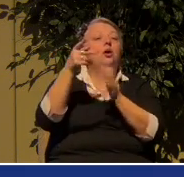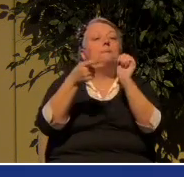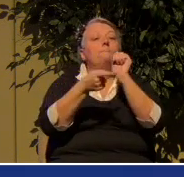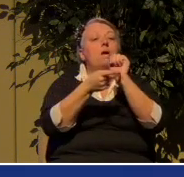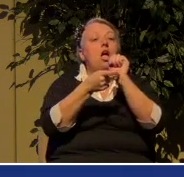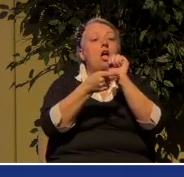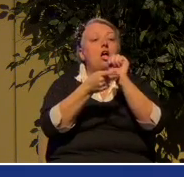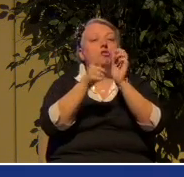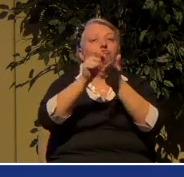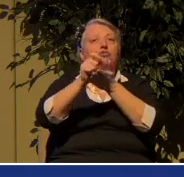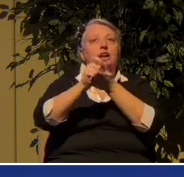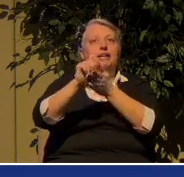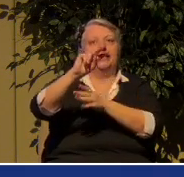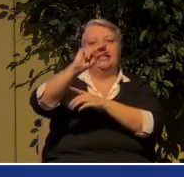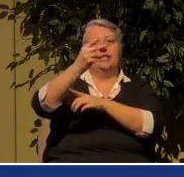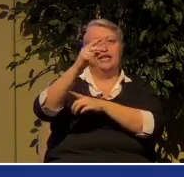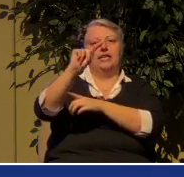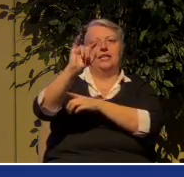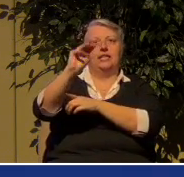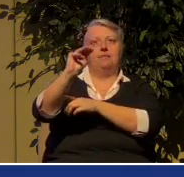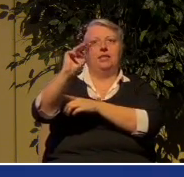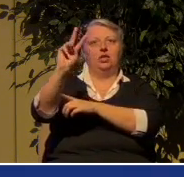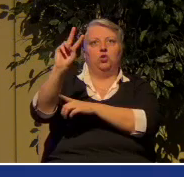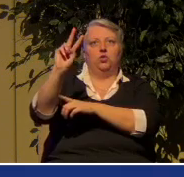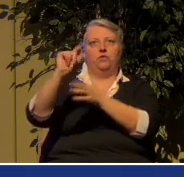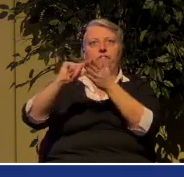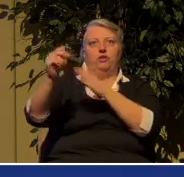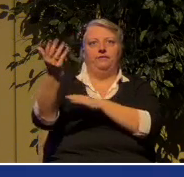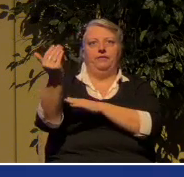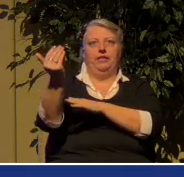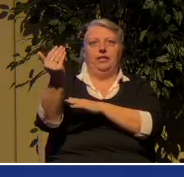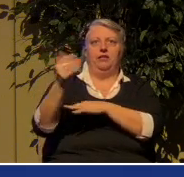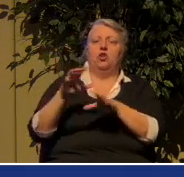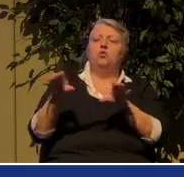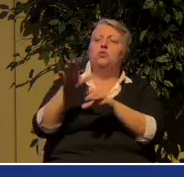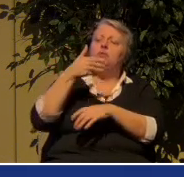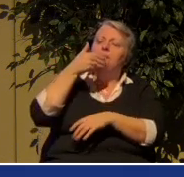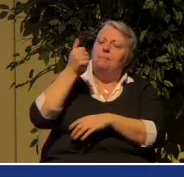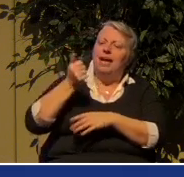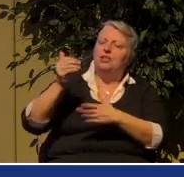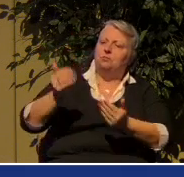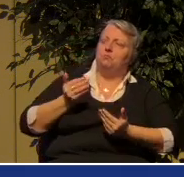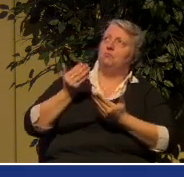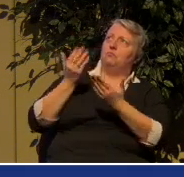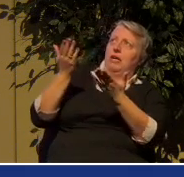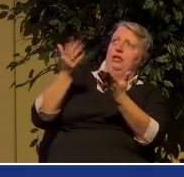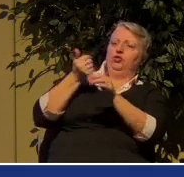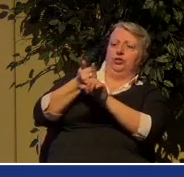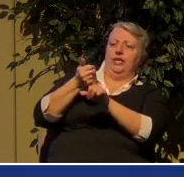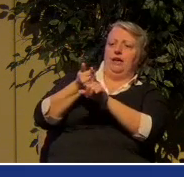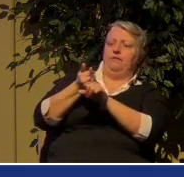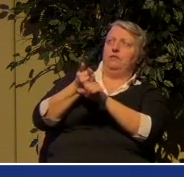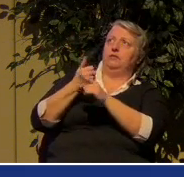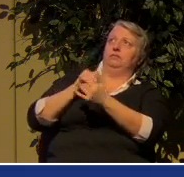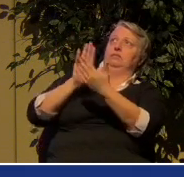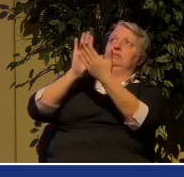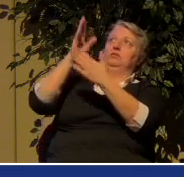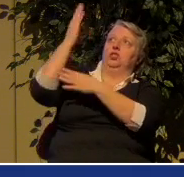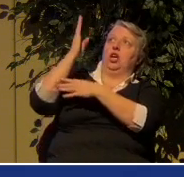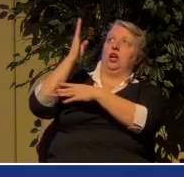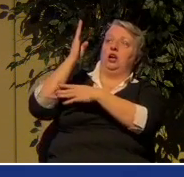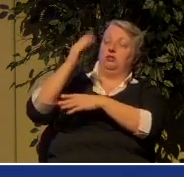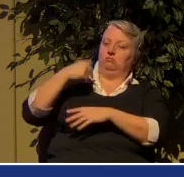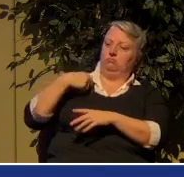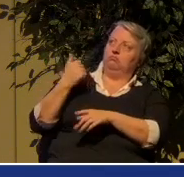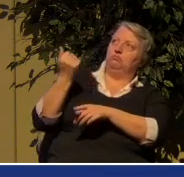to Timothy, 2 Timothy 2.15, do your best to present yourself to God as one approved,